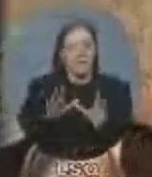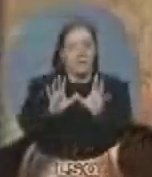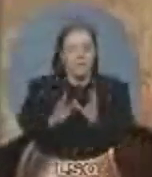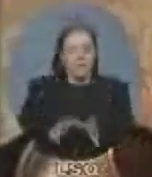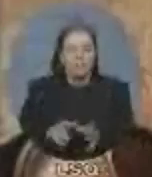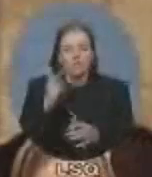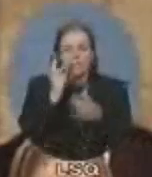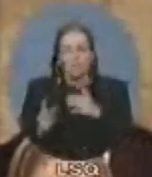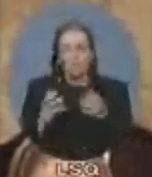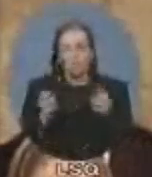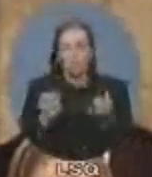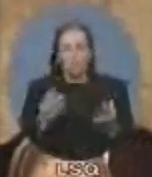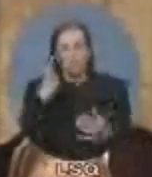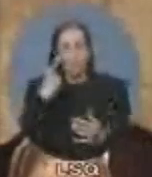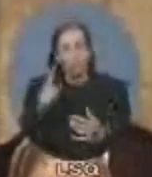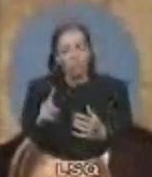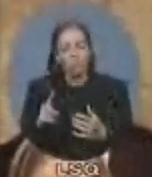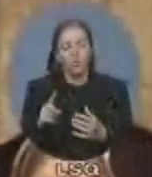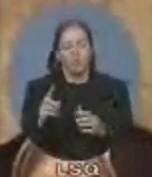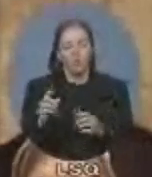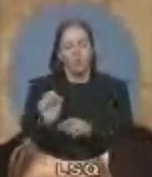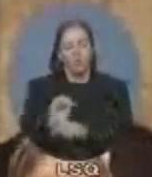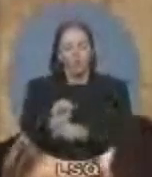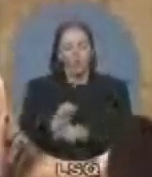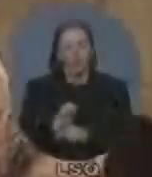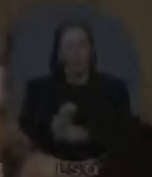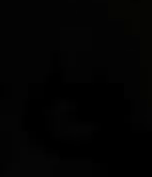strategy for the jobs that are needed. When are they going to get one?